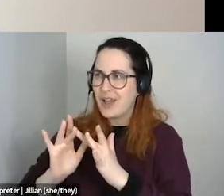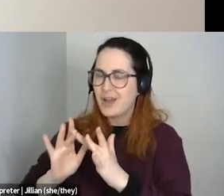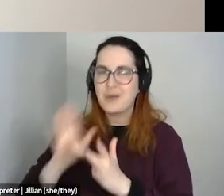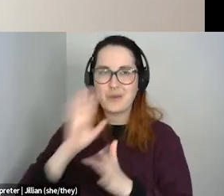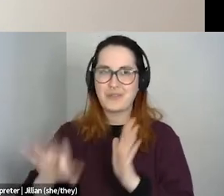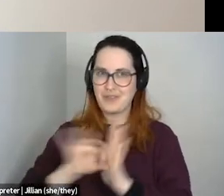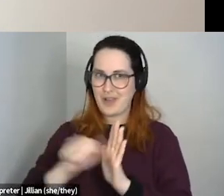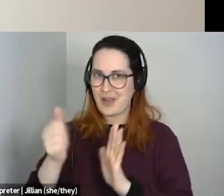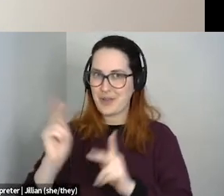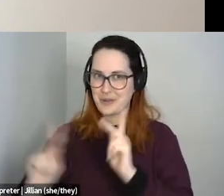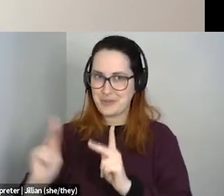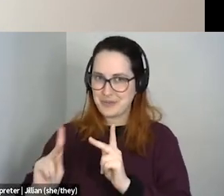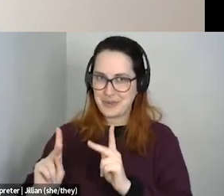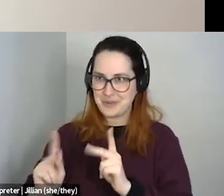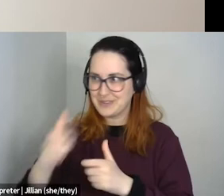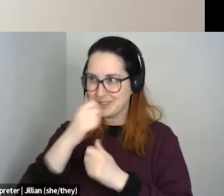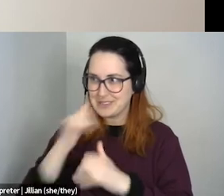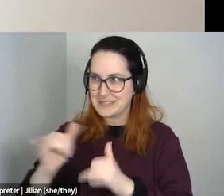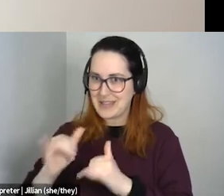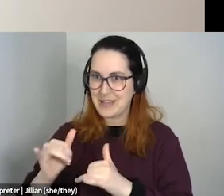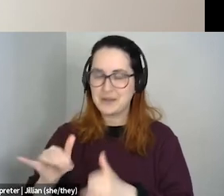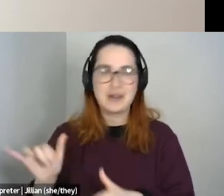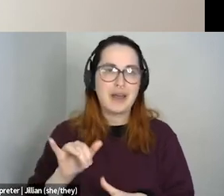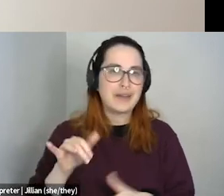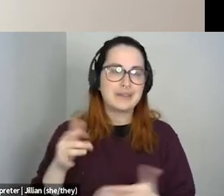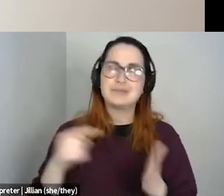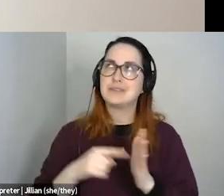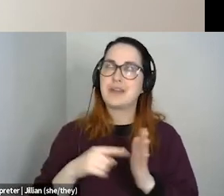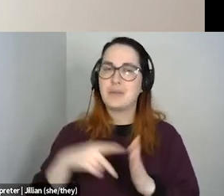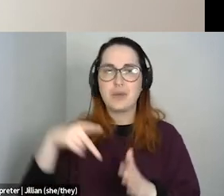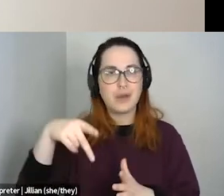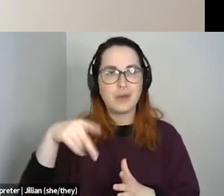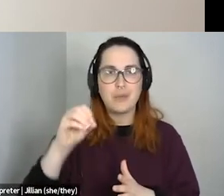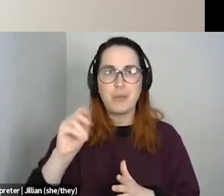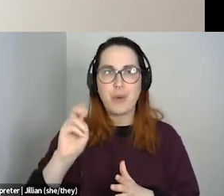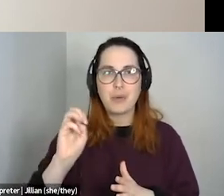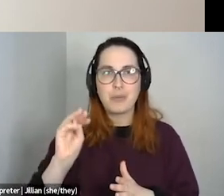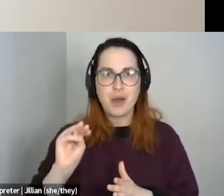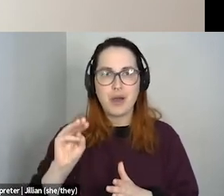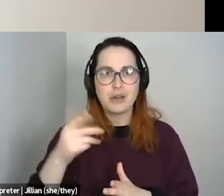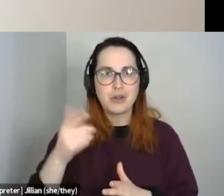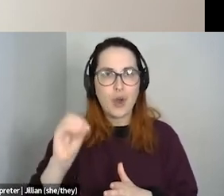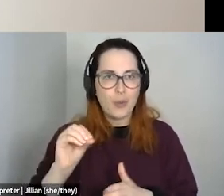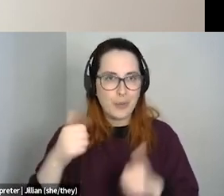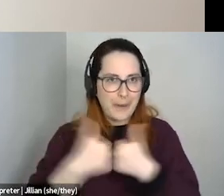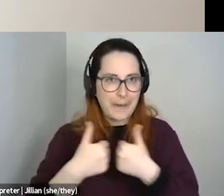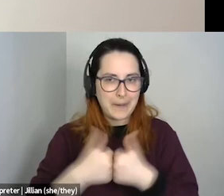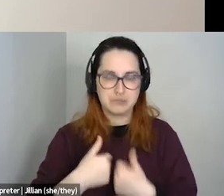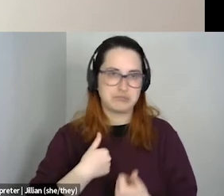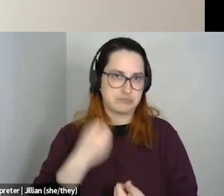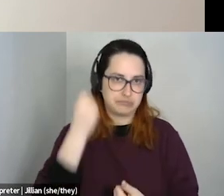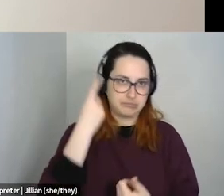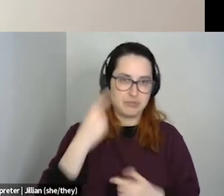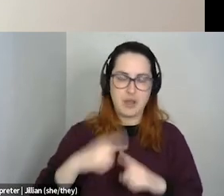Pokemon go. I don't understand, but like it came and then everybody found each other literally.